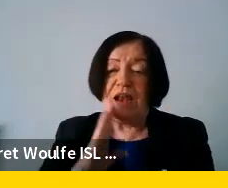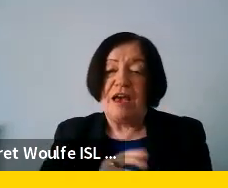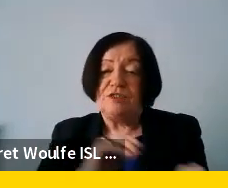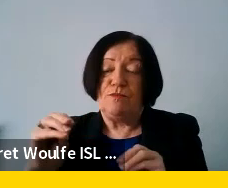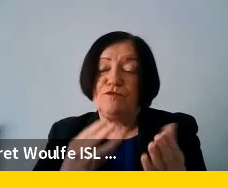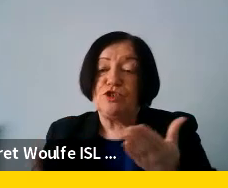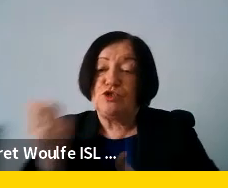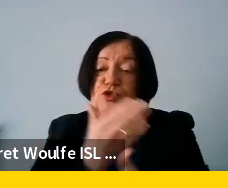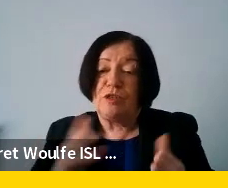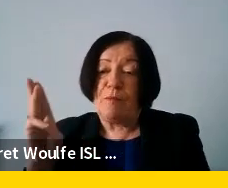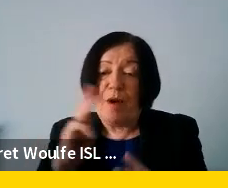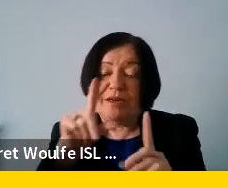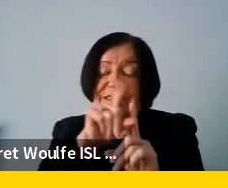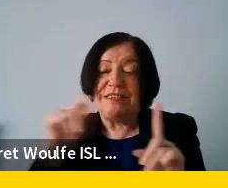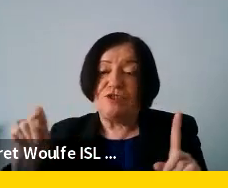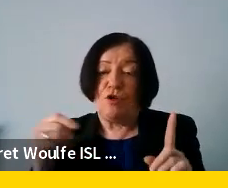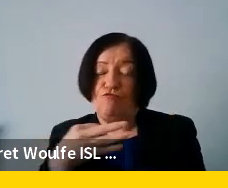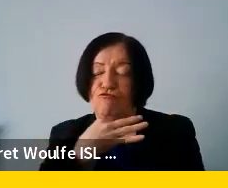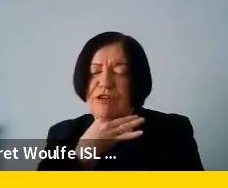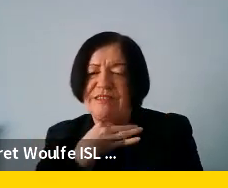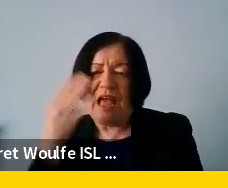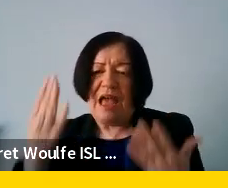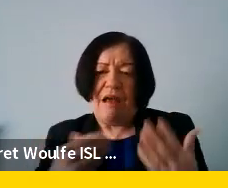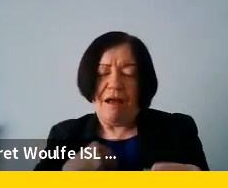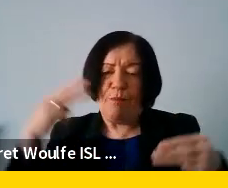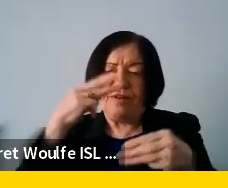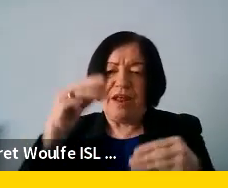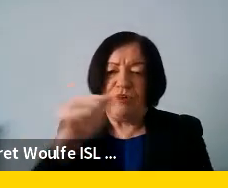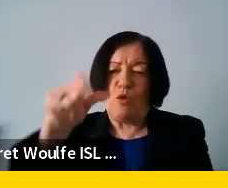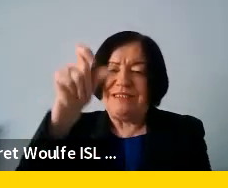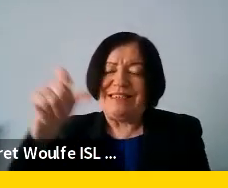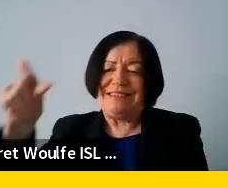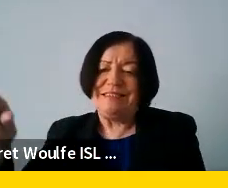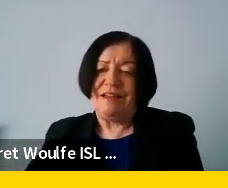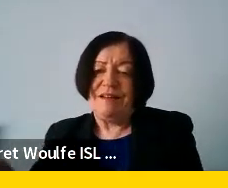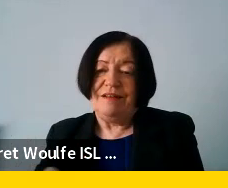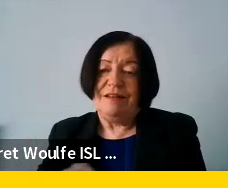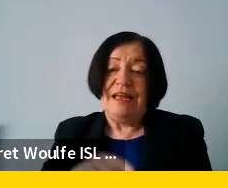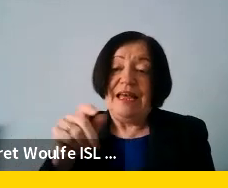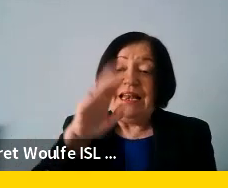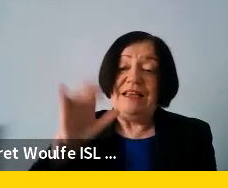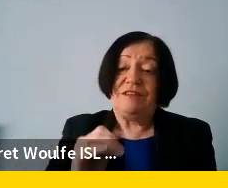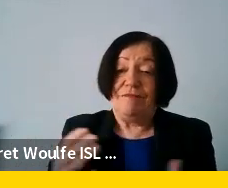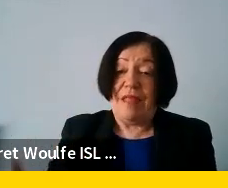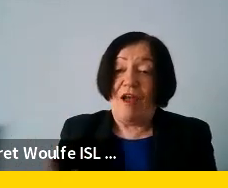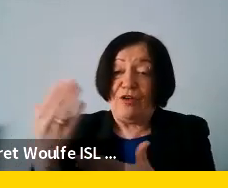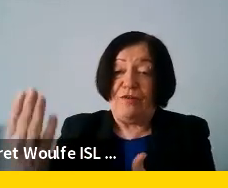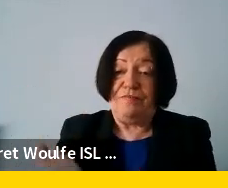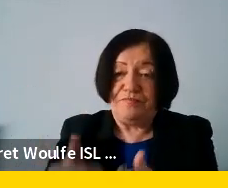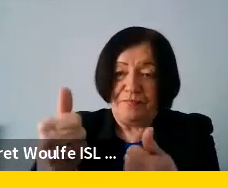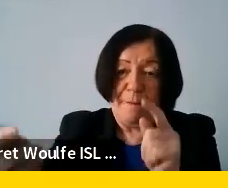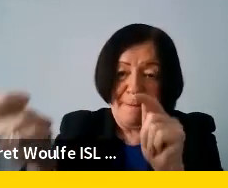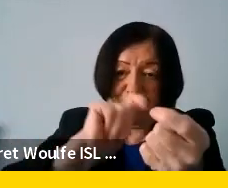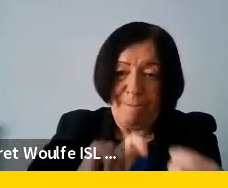discussing the possible digital threats and how we can protect all citizens from them. And Lisa, the floor is yours. Thank you.